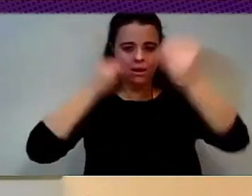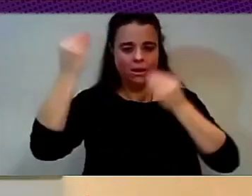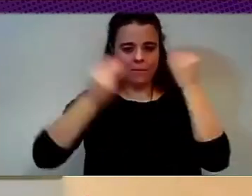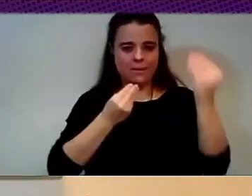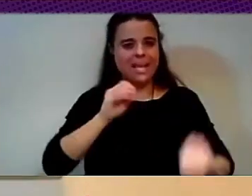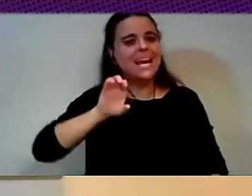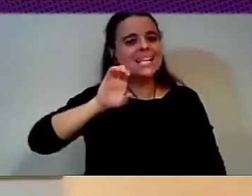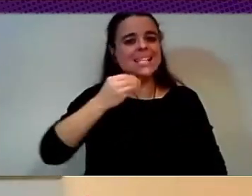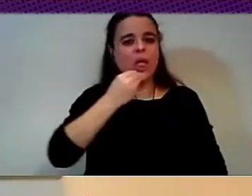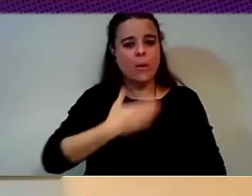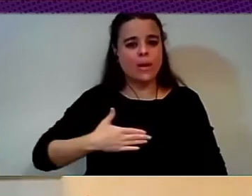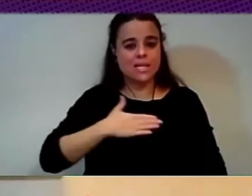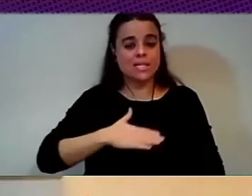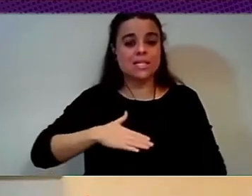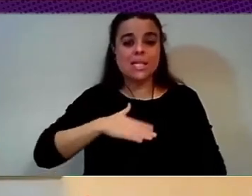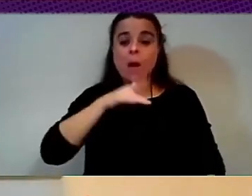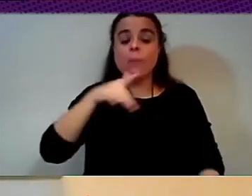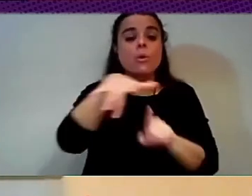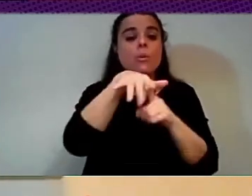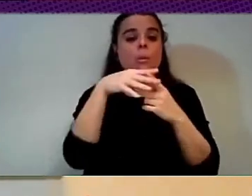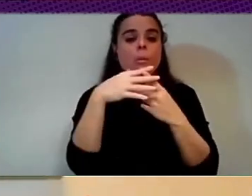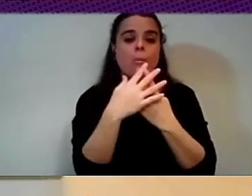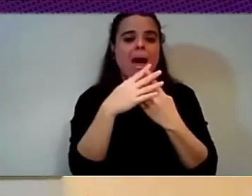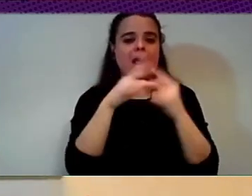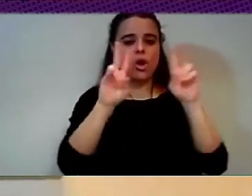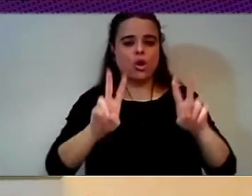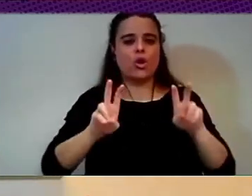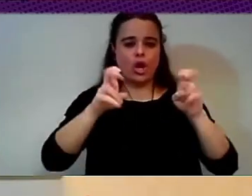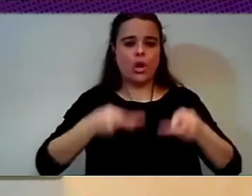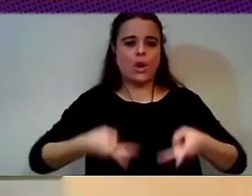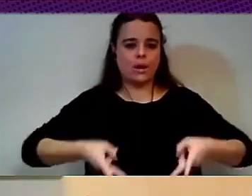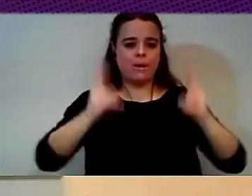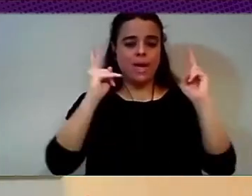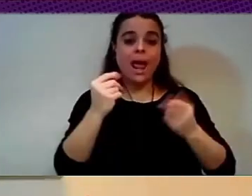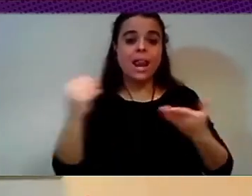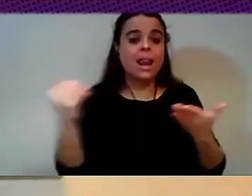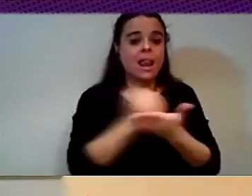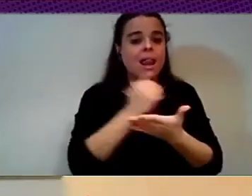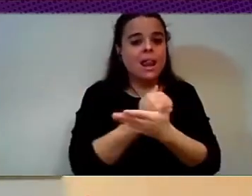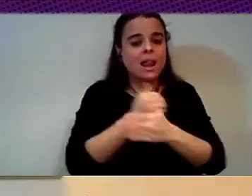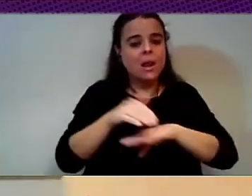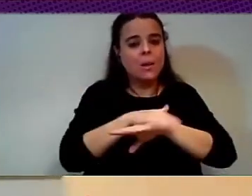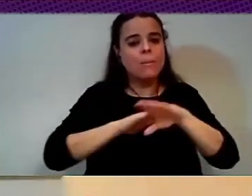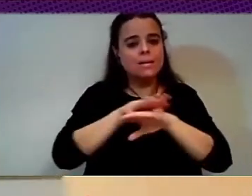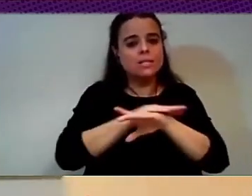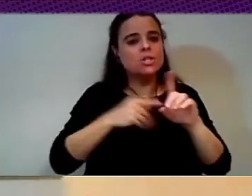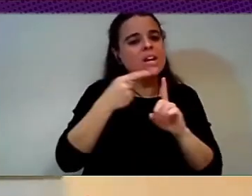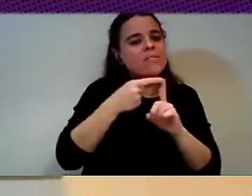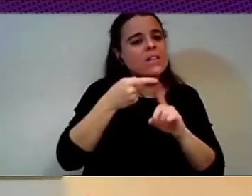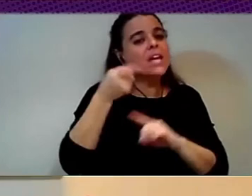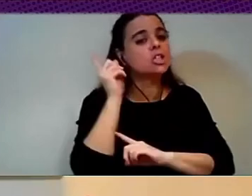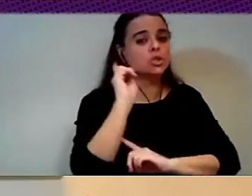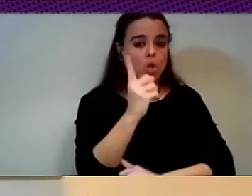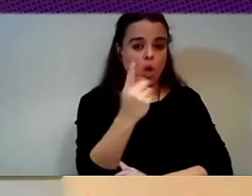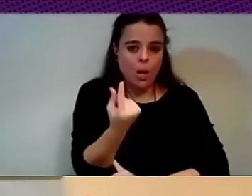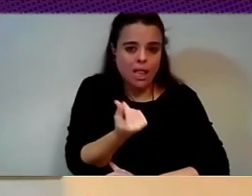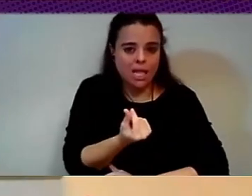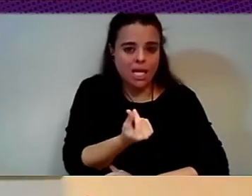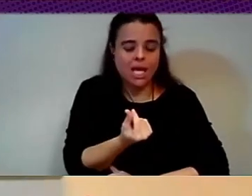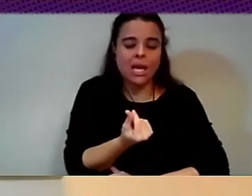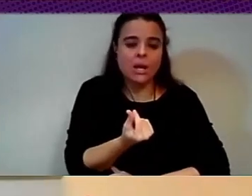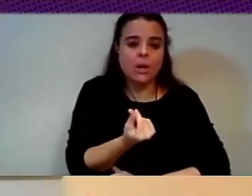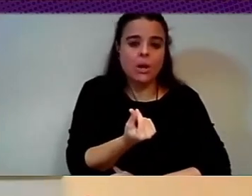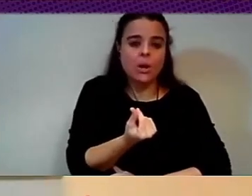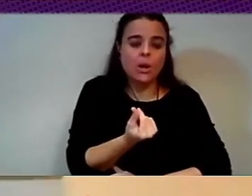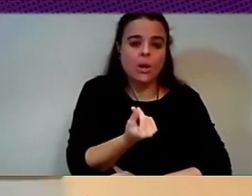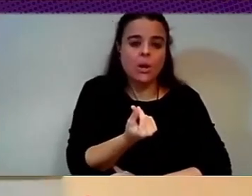just cash transfer, and then we get rid of public health care, we get rid of public schools, we get rid of a lot of conquest, not